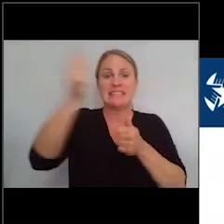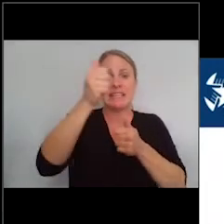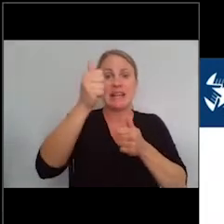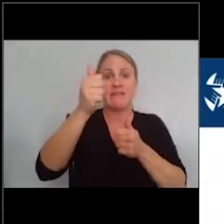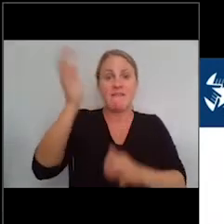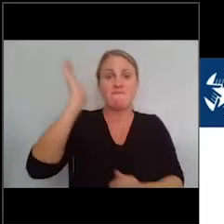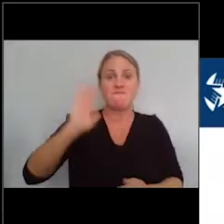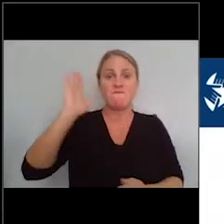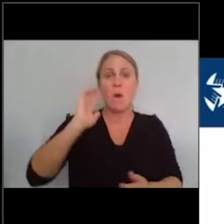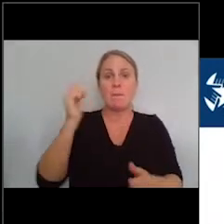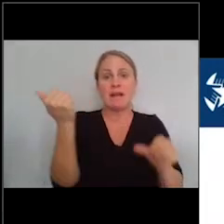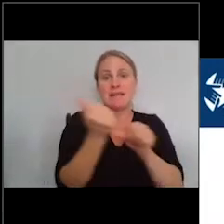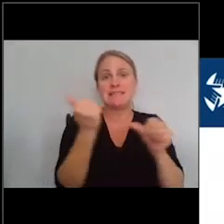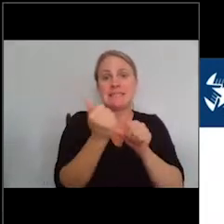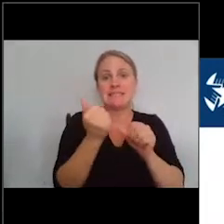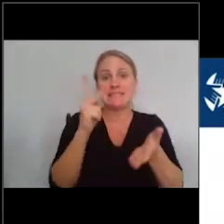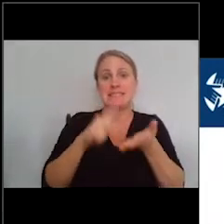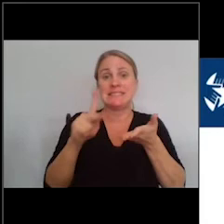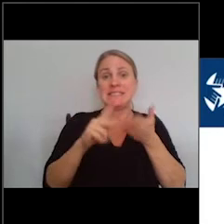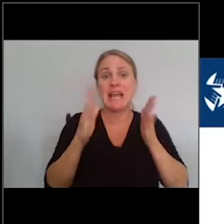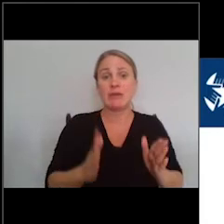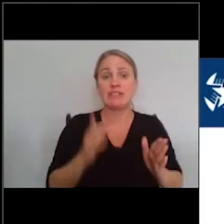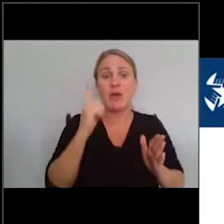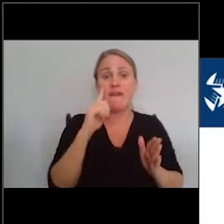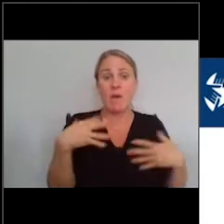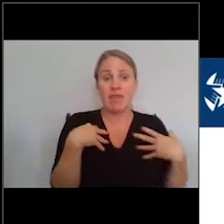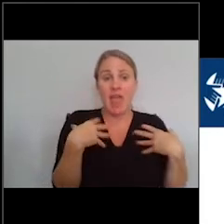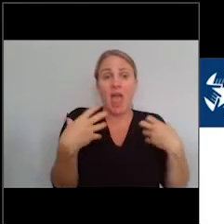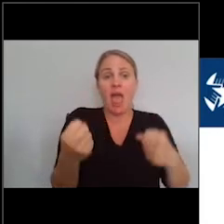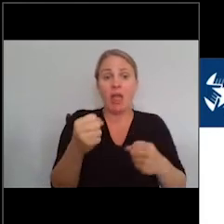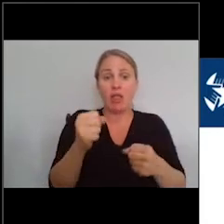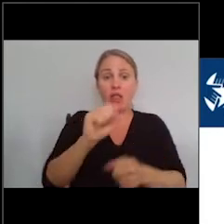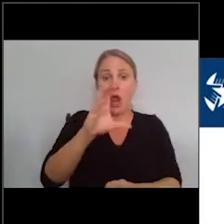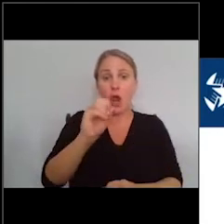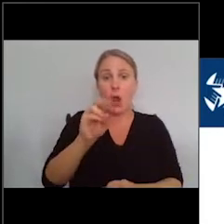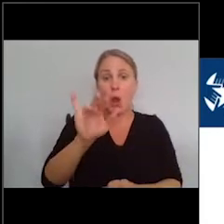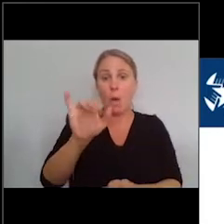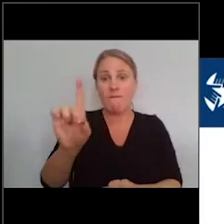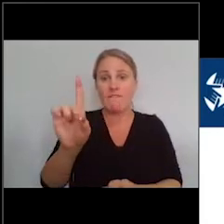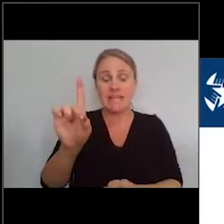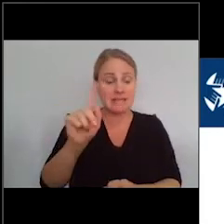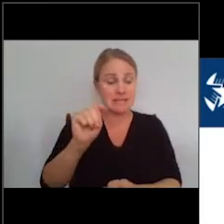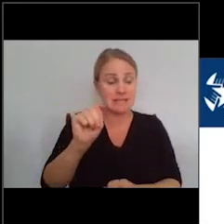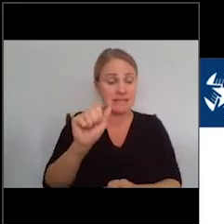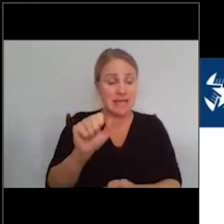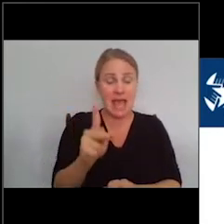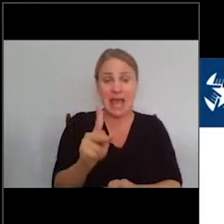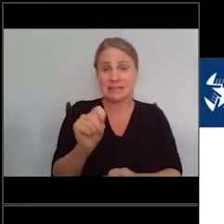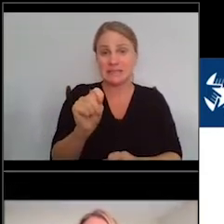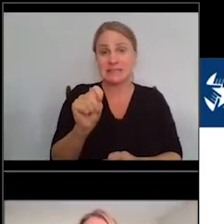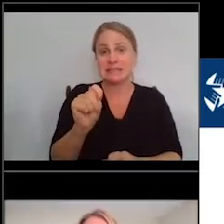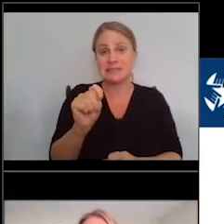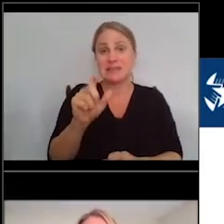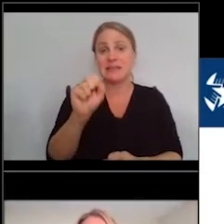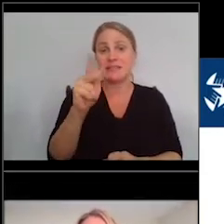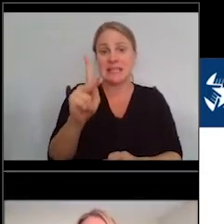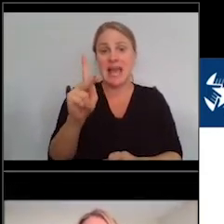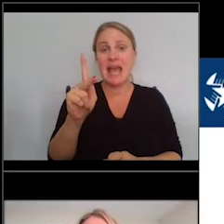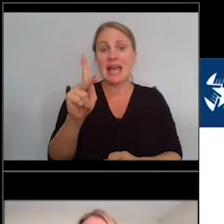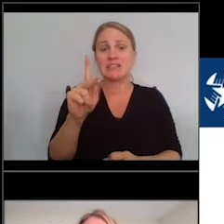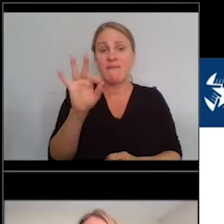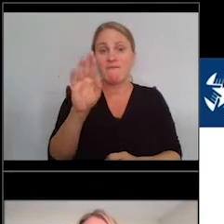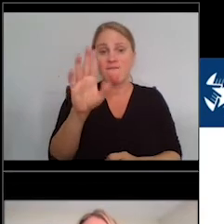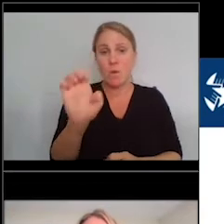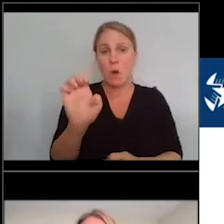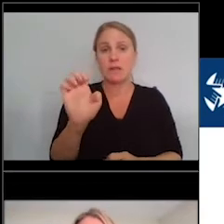Secretary for Health, member of the White House Coronavirus Task Force, and Admiral U.S. Public Health Service. We're so